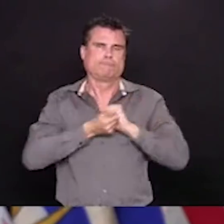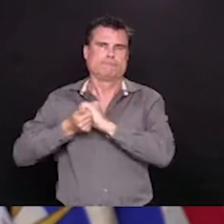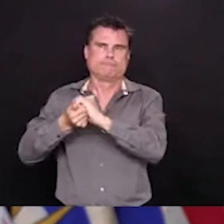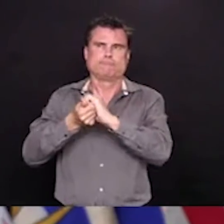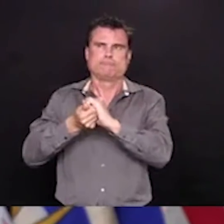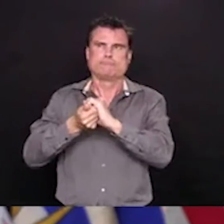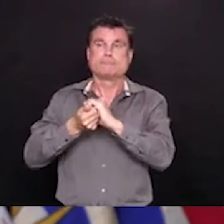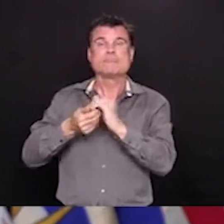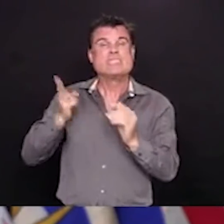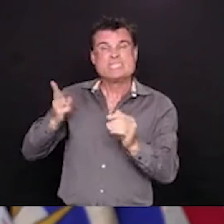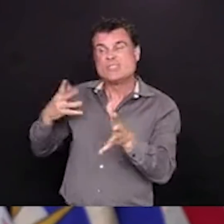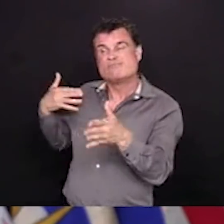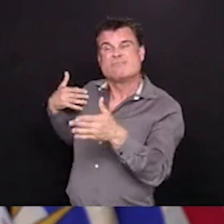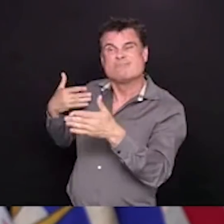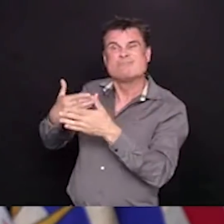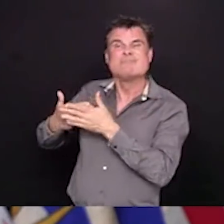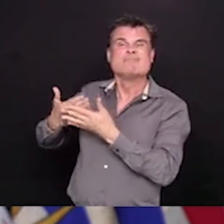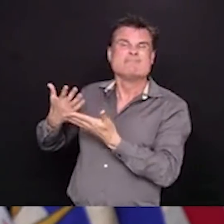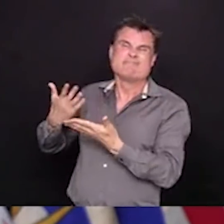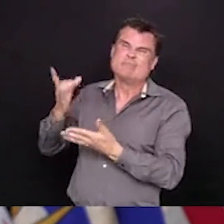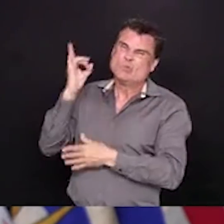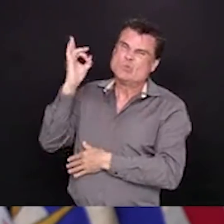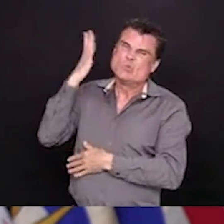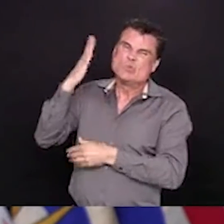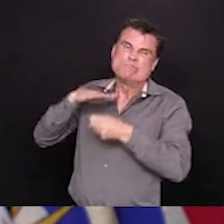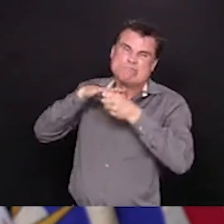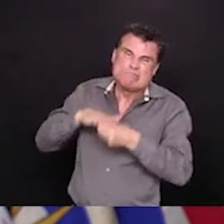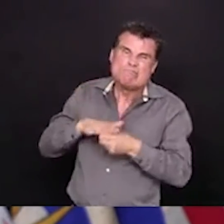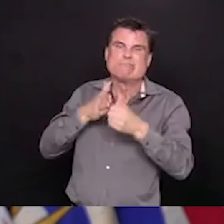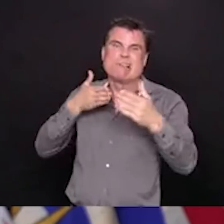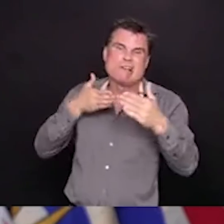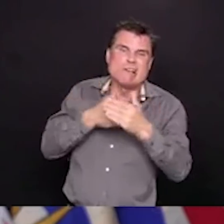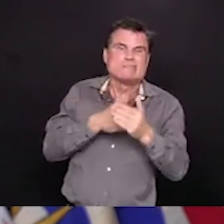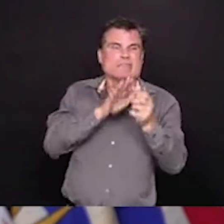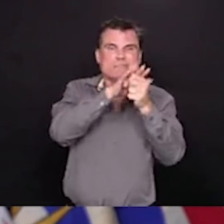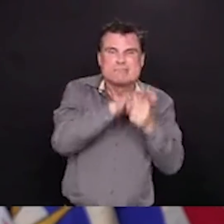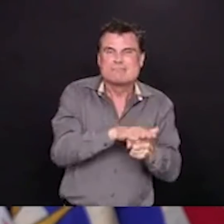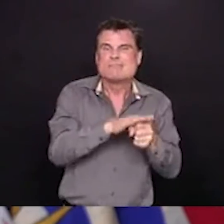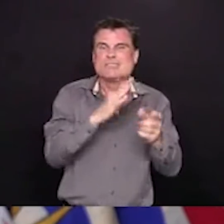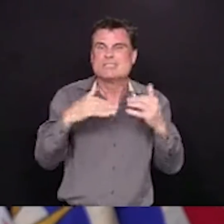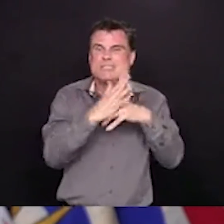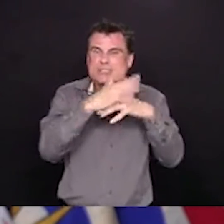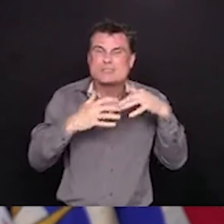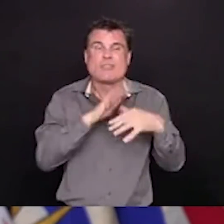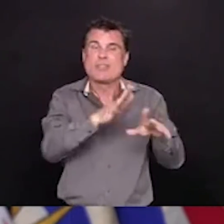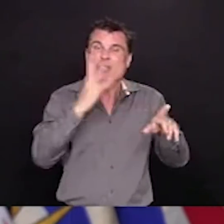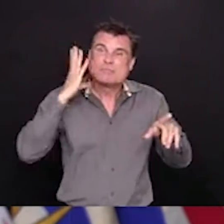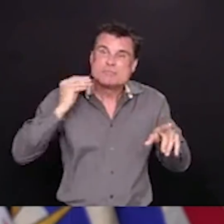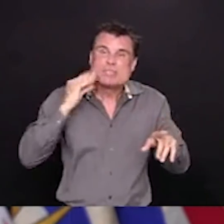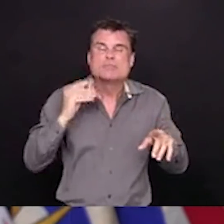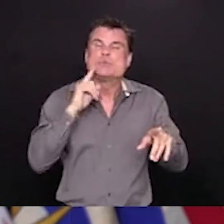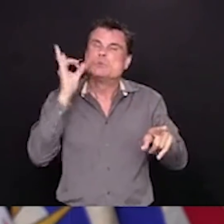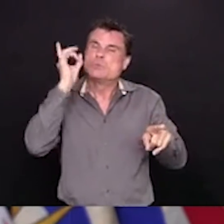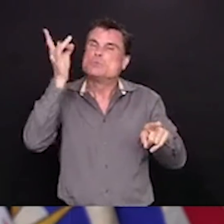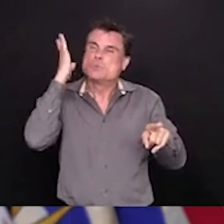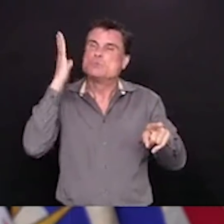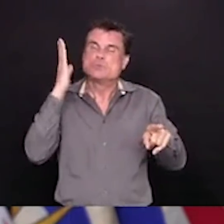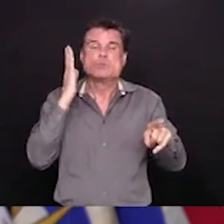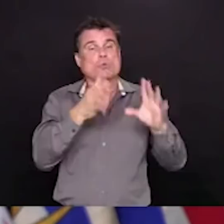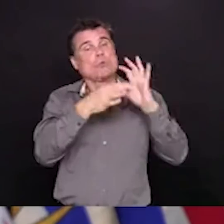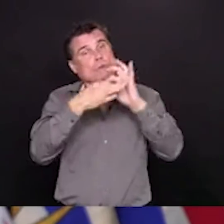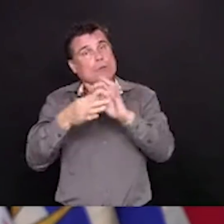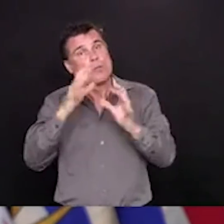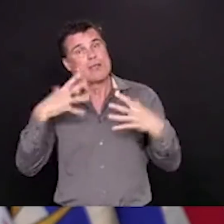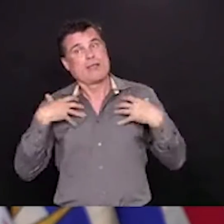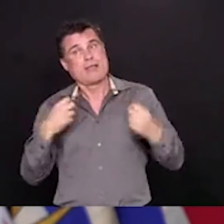have been severely affected in past pandemics in British Columbia and Canada and around the world. So this is an important